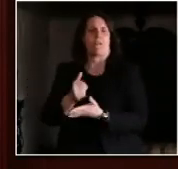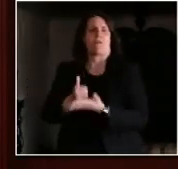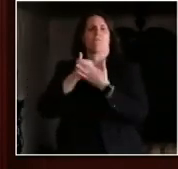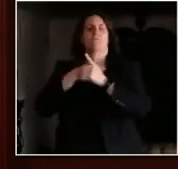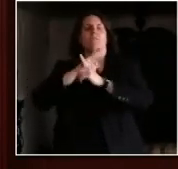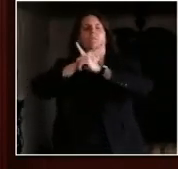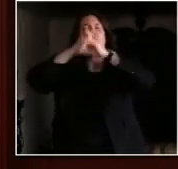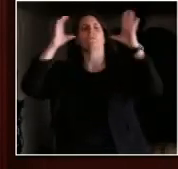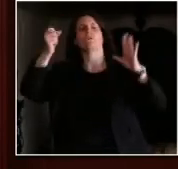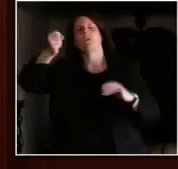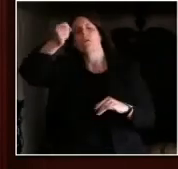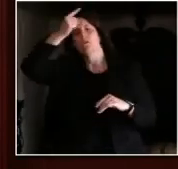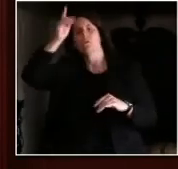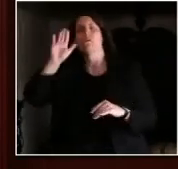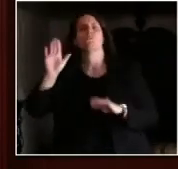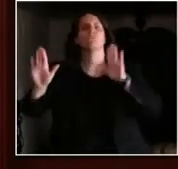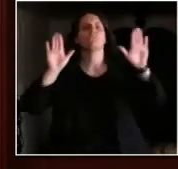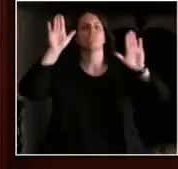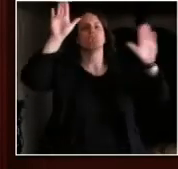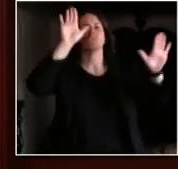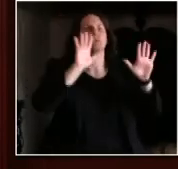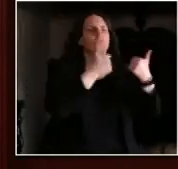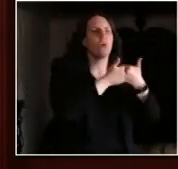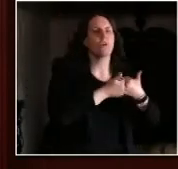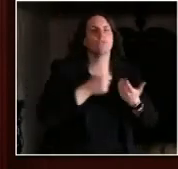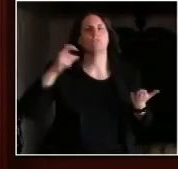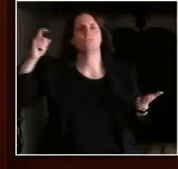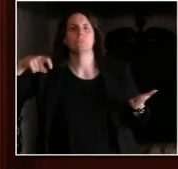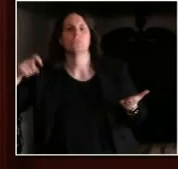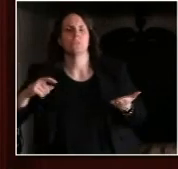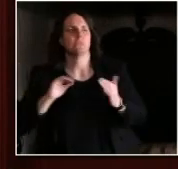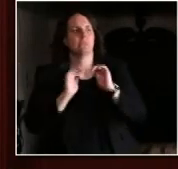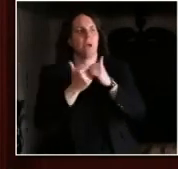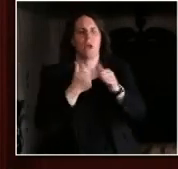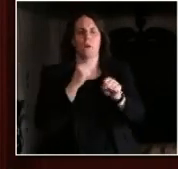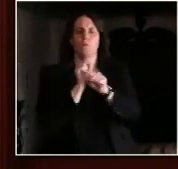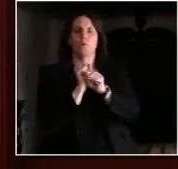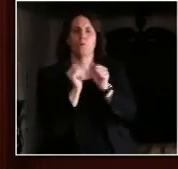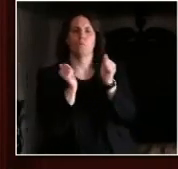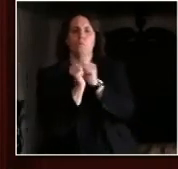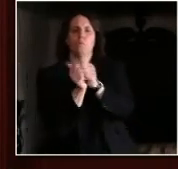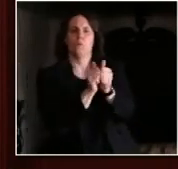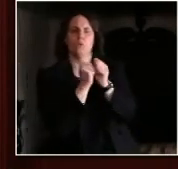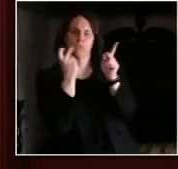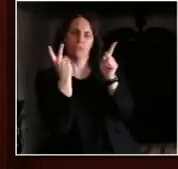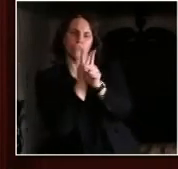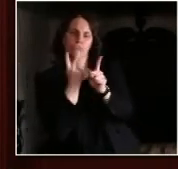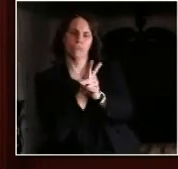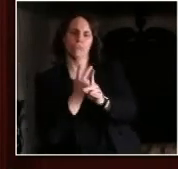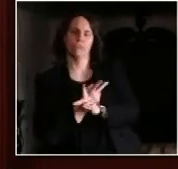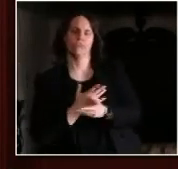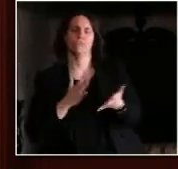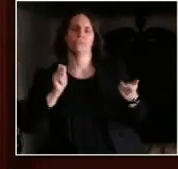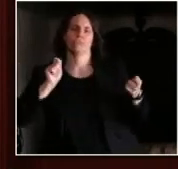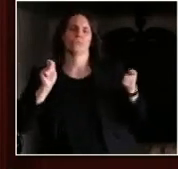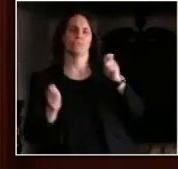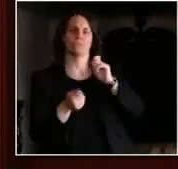challenges and find solutions together. And that's what we need to be doing together. We need to be continuing to think